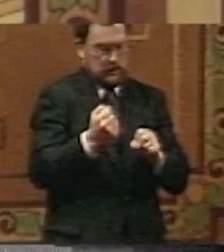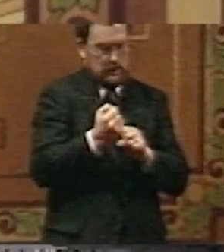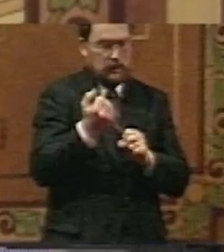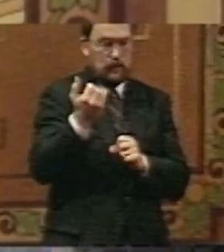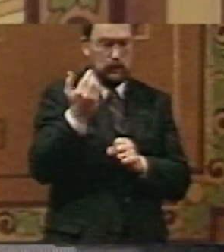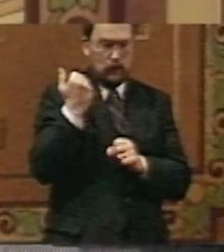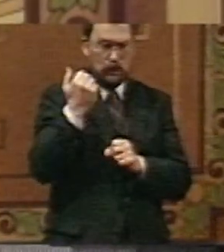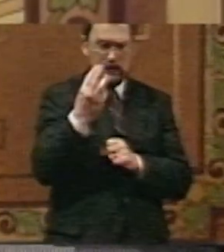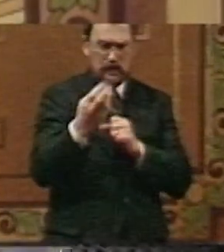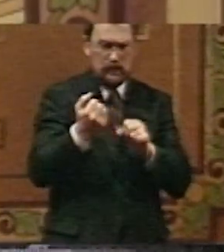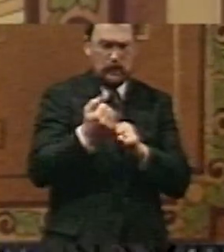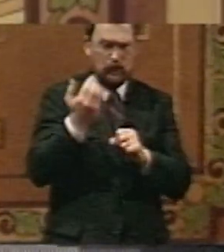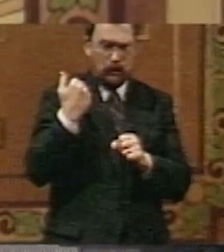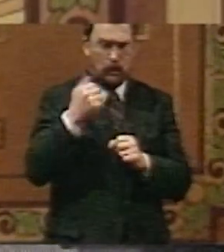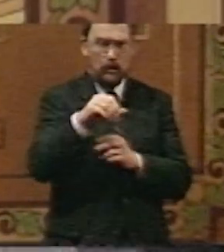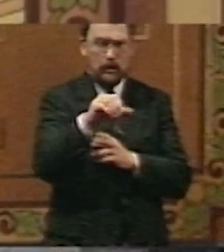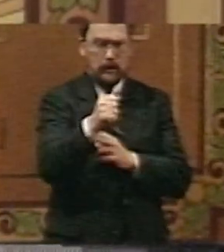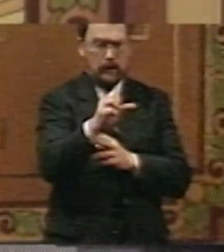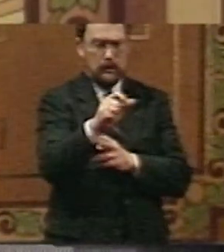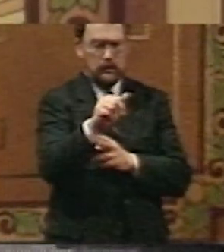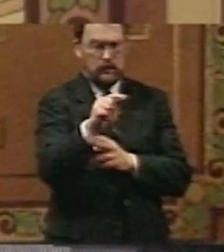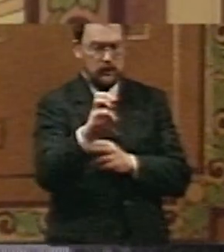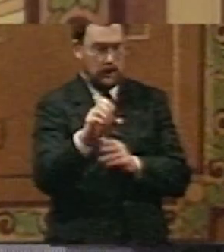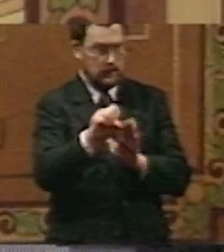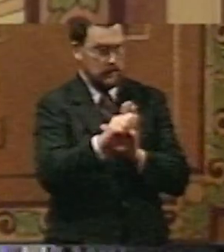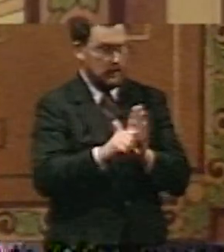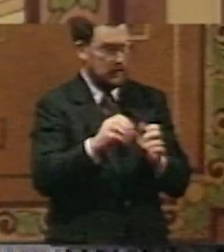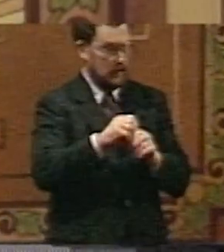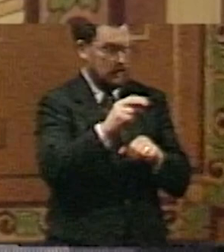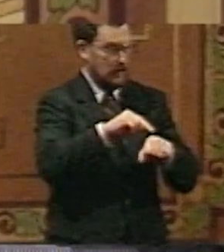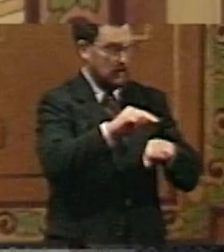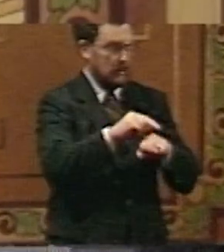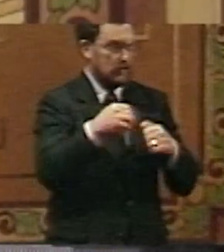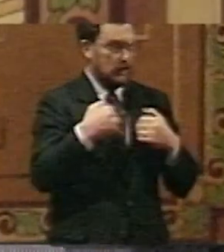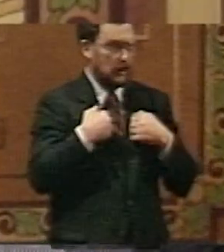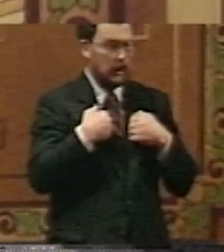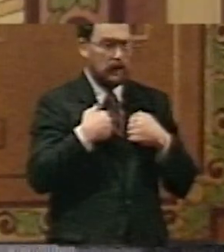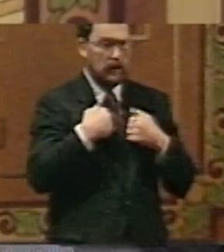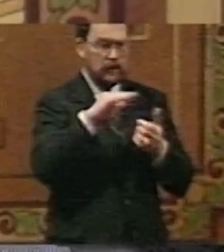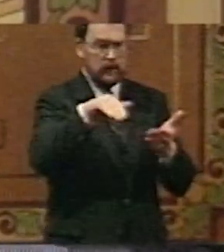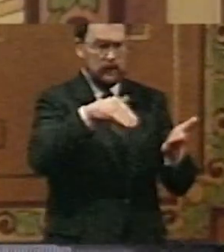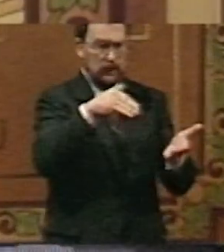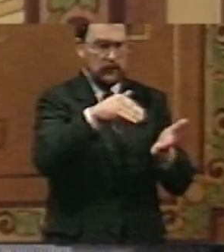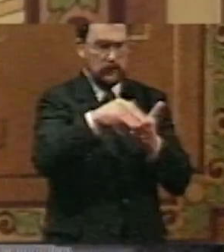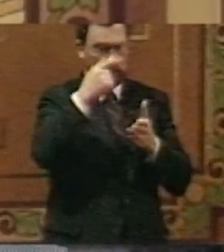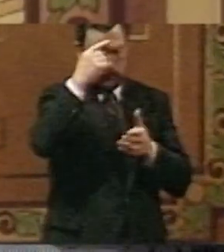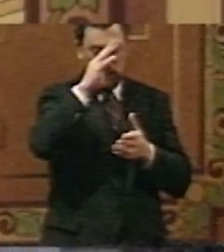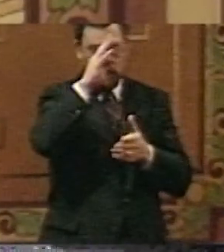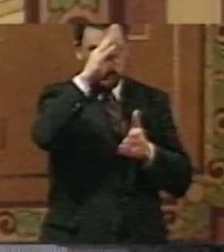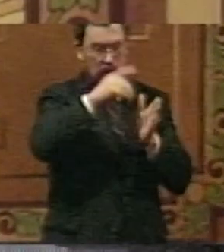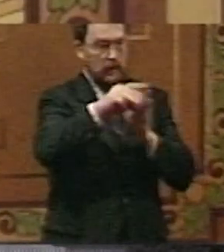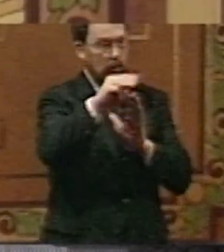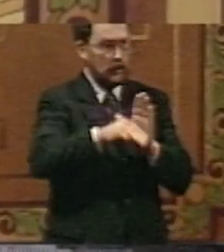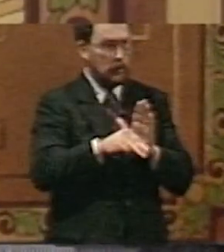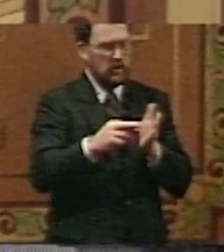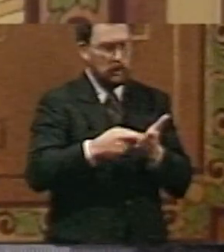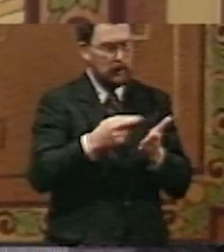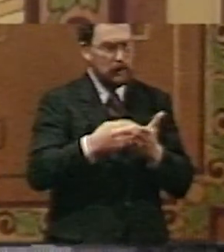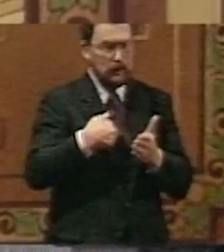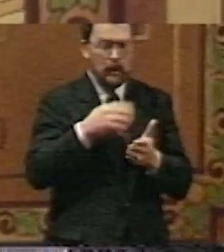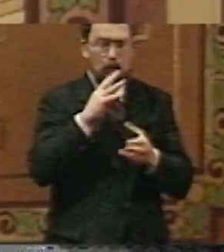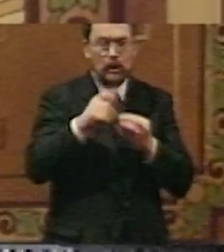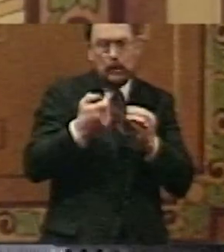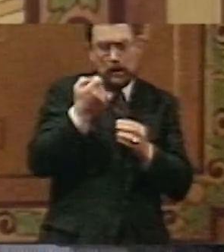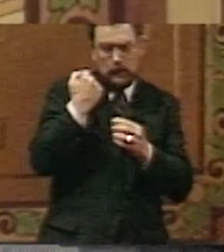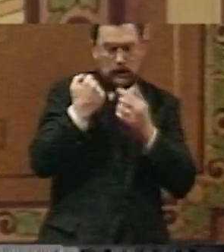ago, six years ago, there were 10 states in this country that had centers for innovative development, the research that I